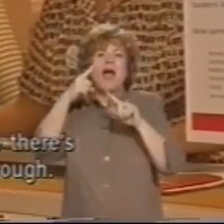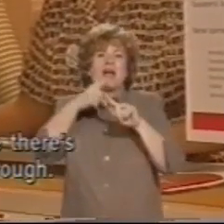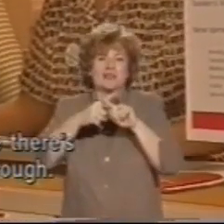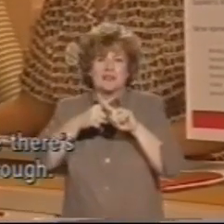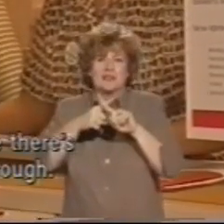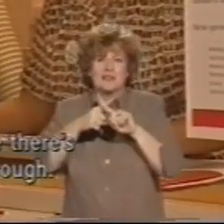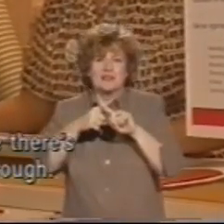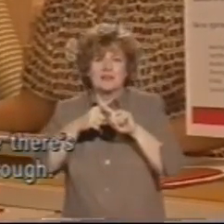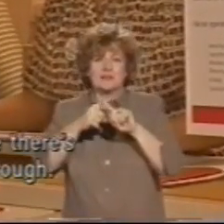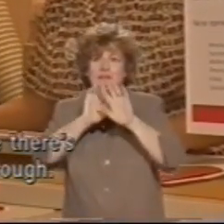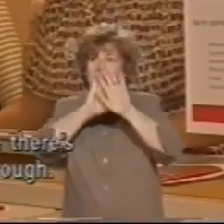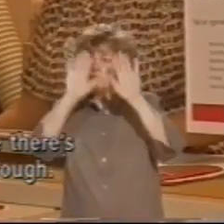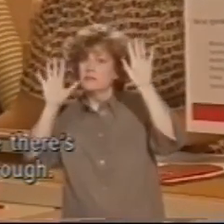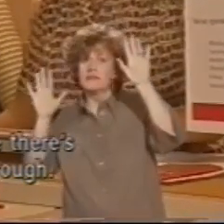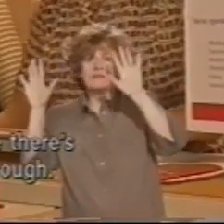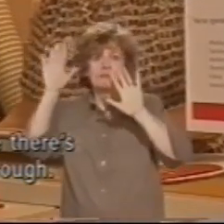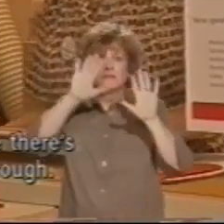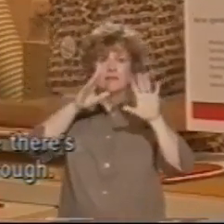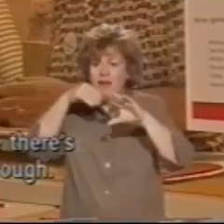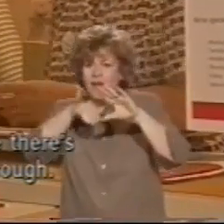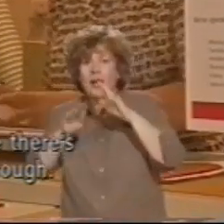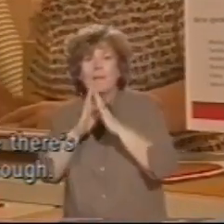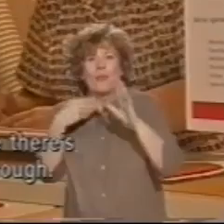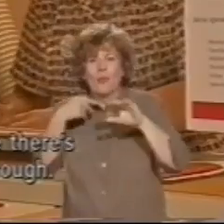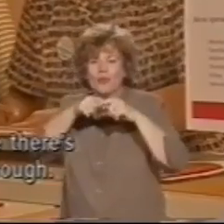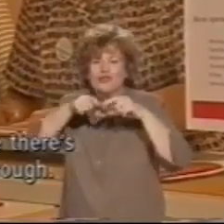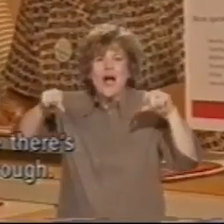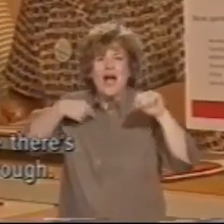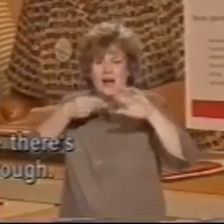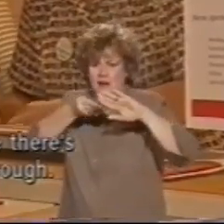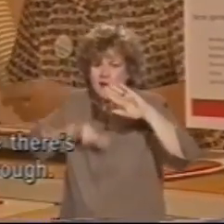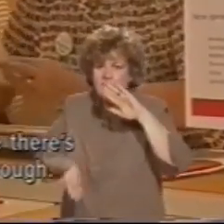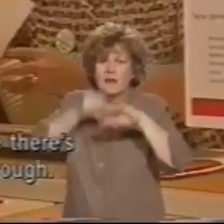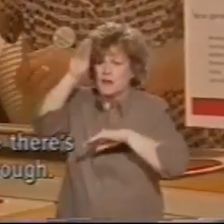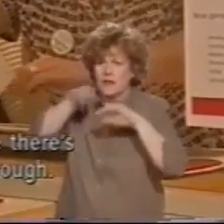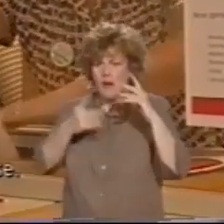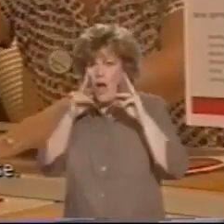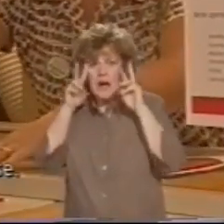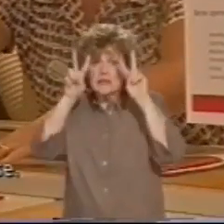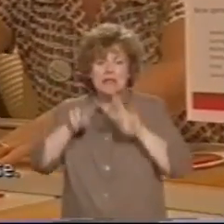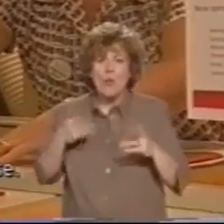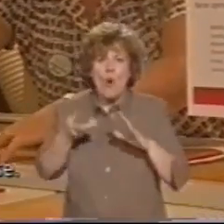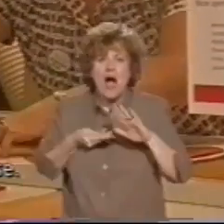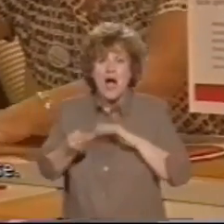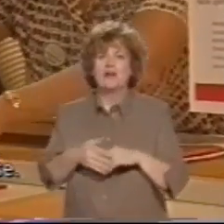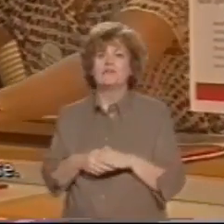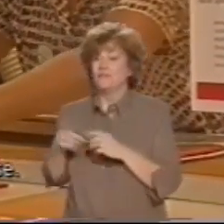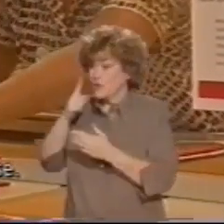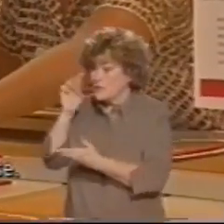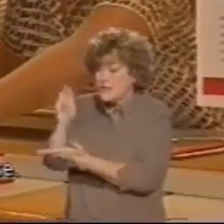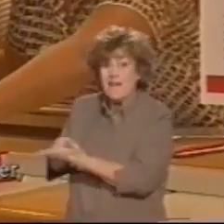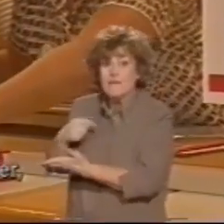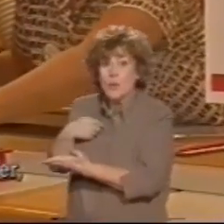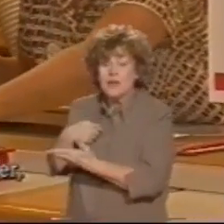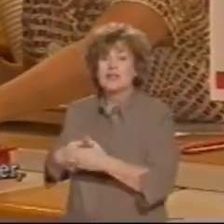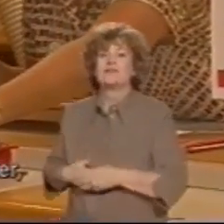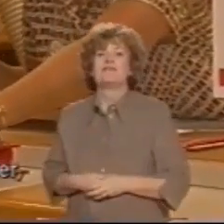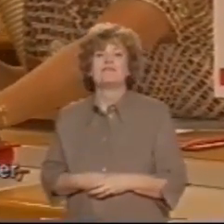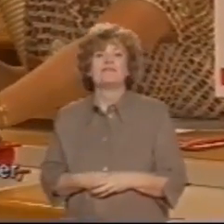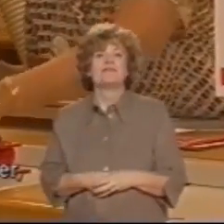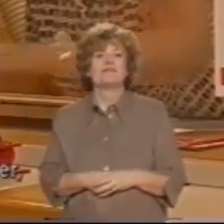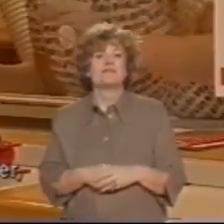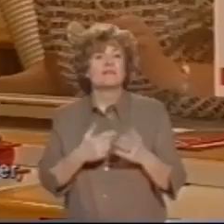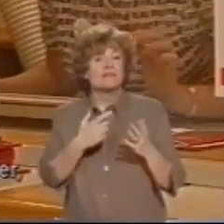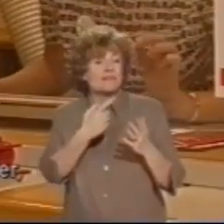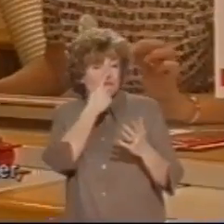and there's no contrast where there's a gap to put my book through. If you could sign there for me, please. Is it possible I